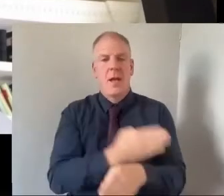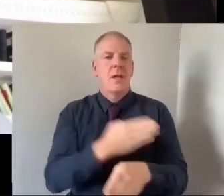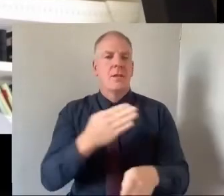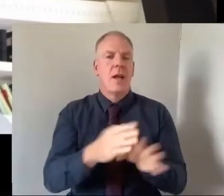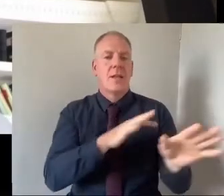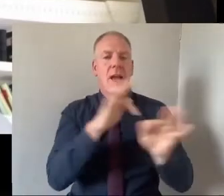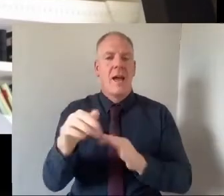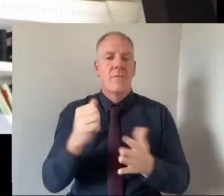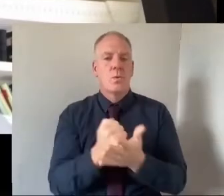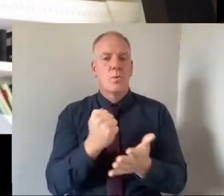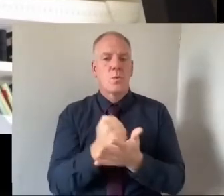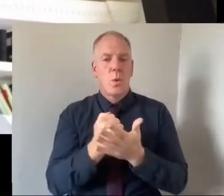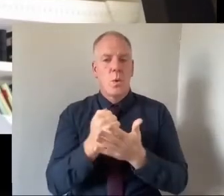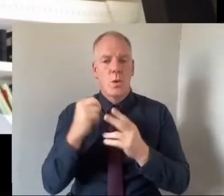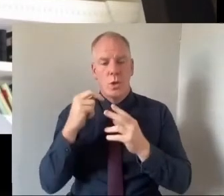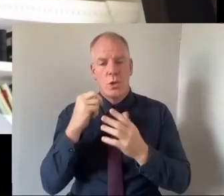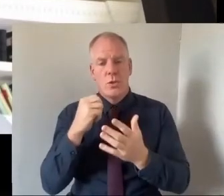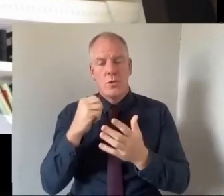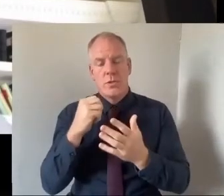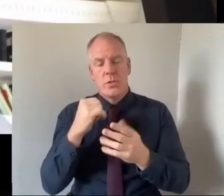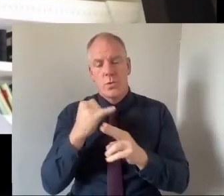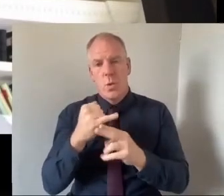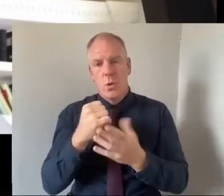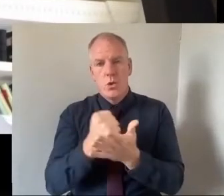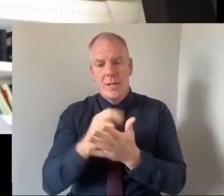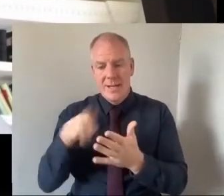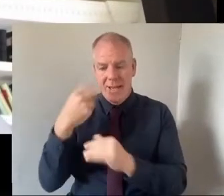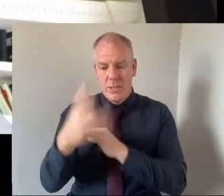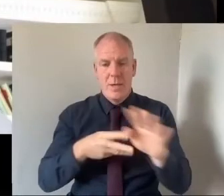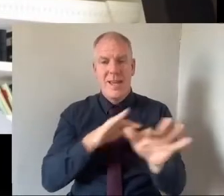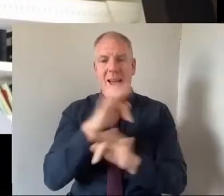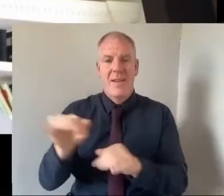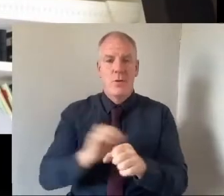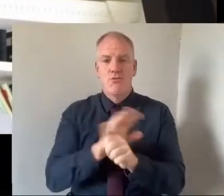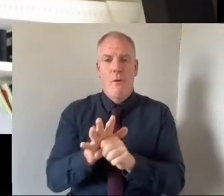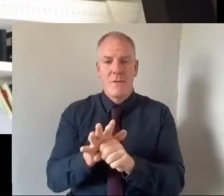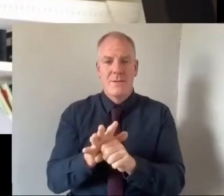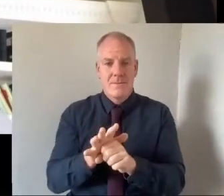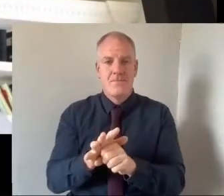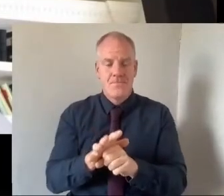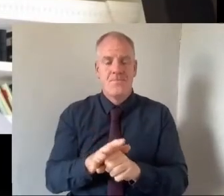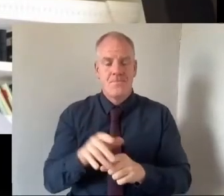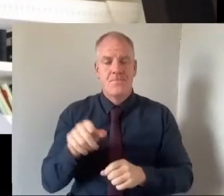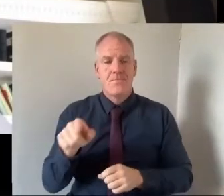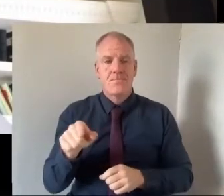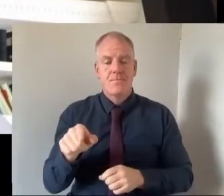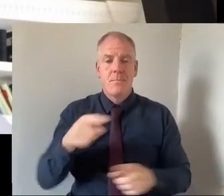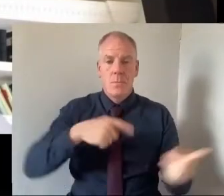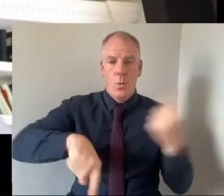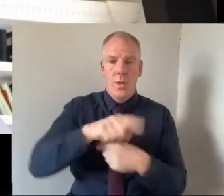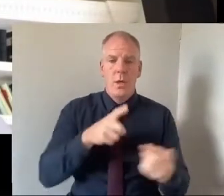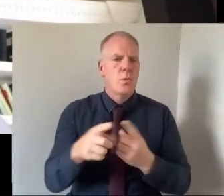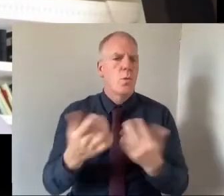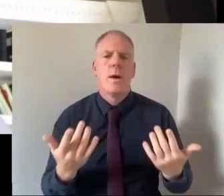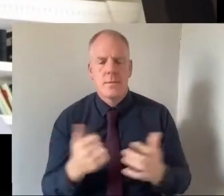school study again next year after break and or next week I should say and what we will do is